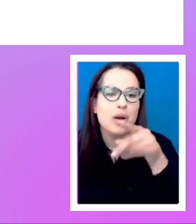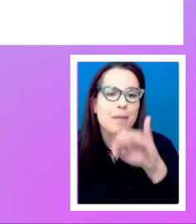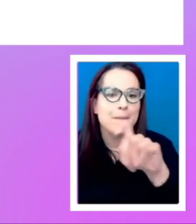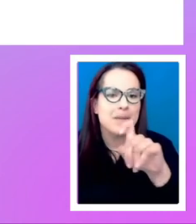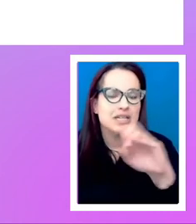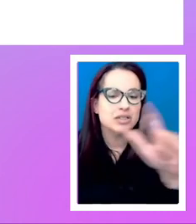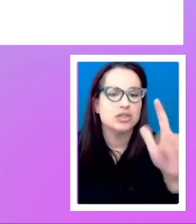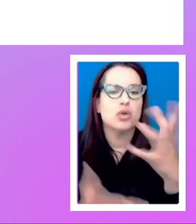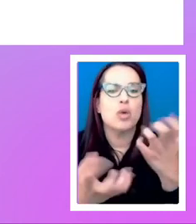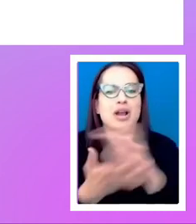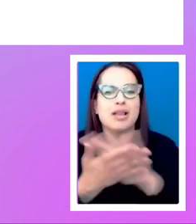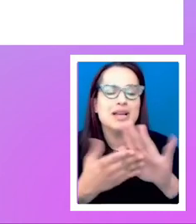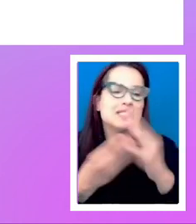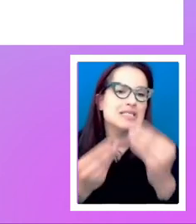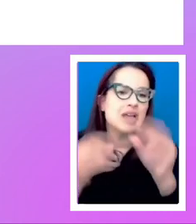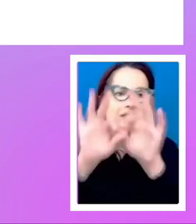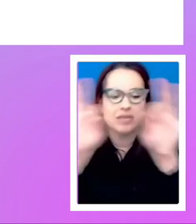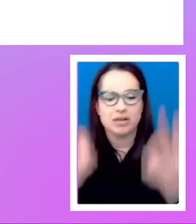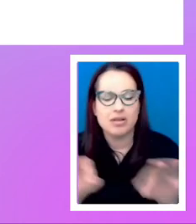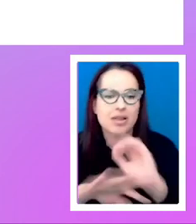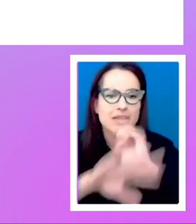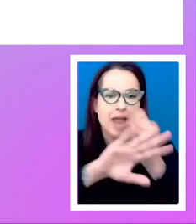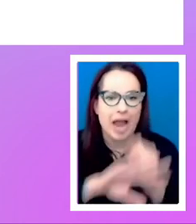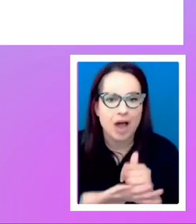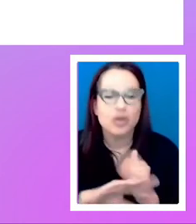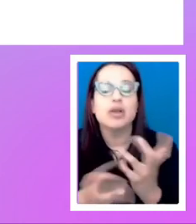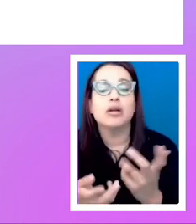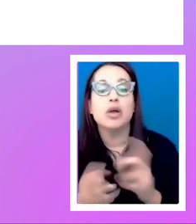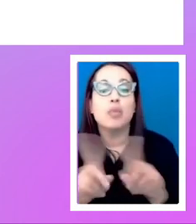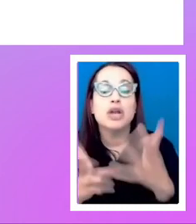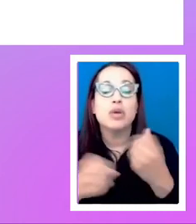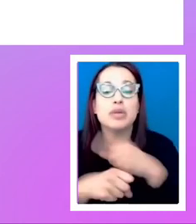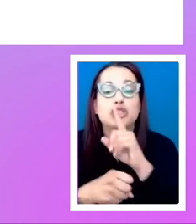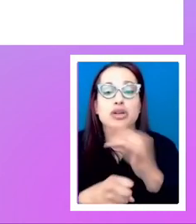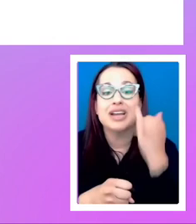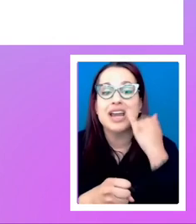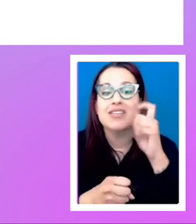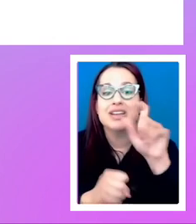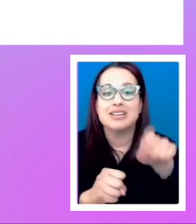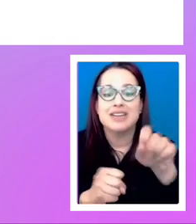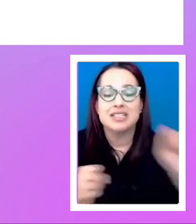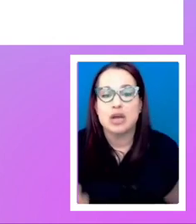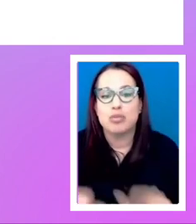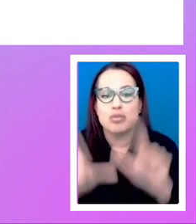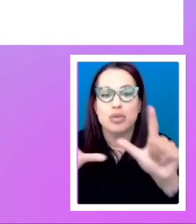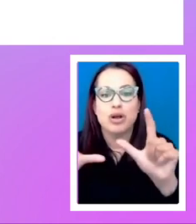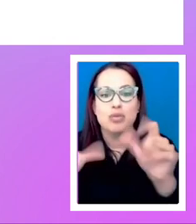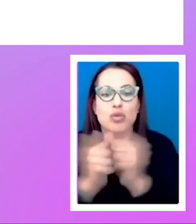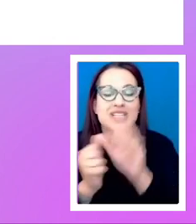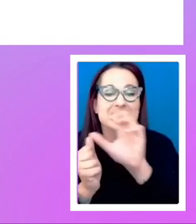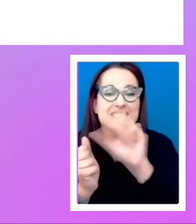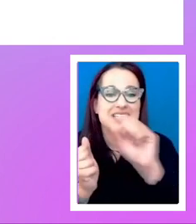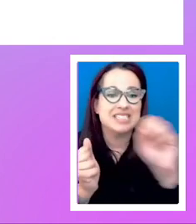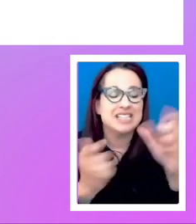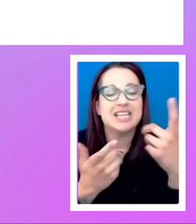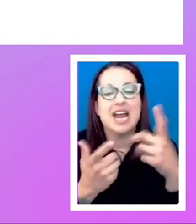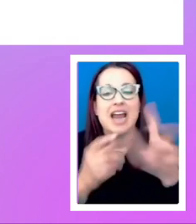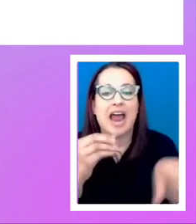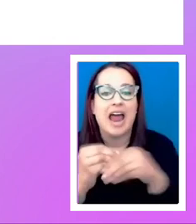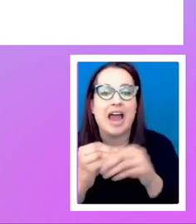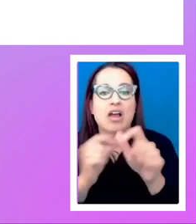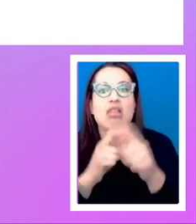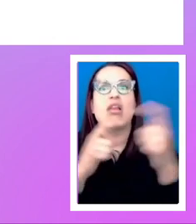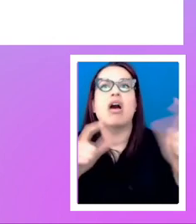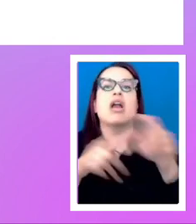design, but you want to make sure that yes, if somebody comes onto the CSS, the CMS and puts in some enormous chunk of content, it's not going to overflow.